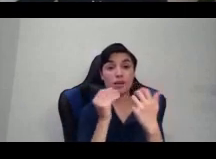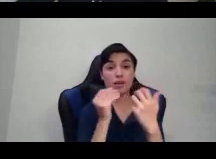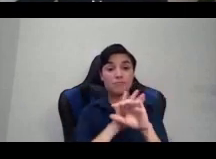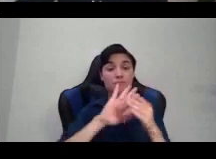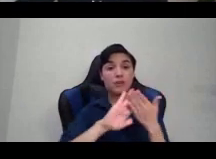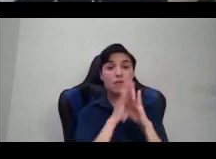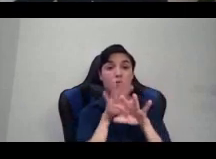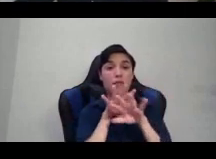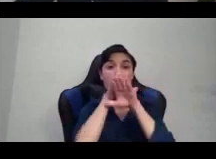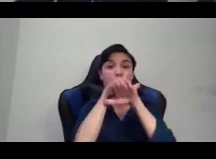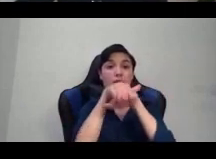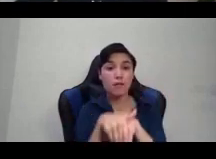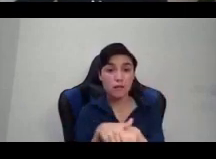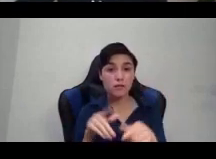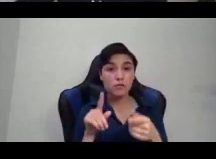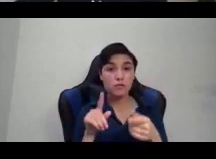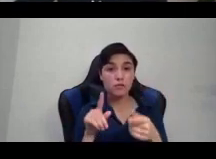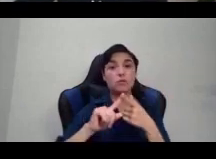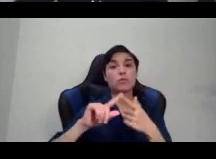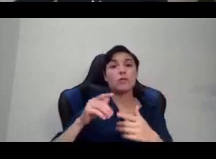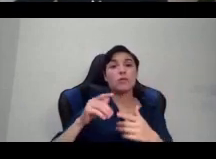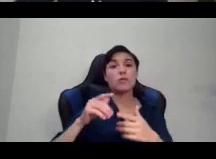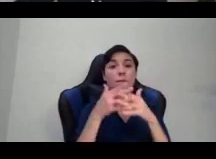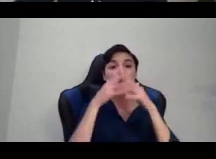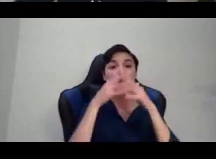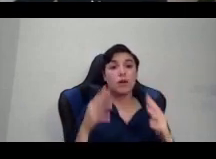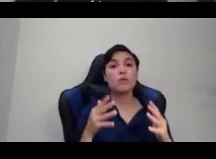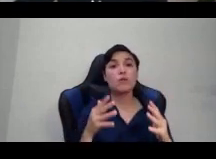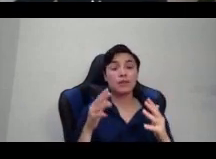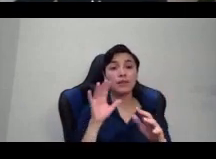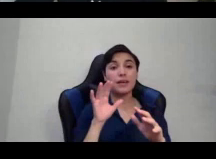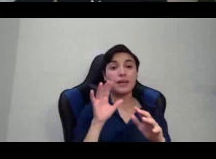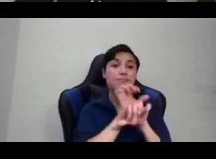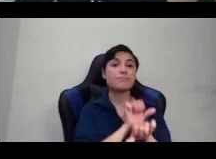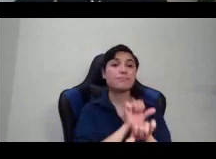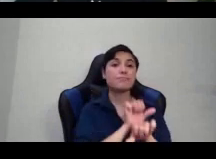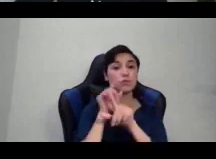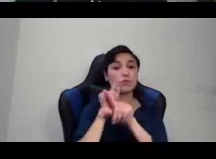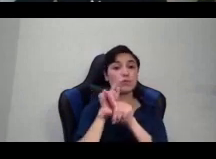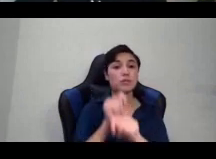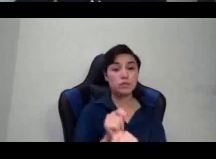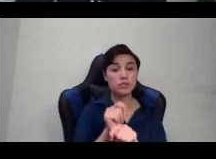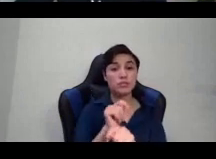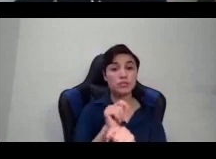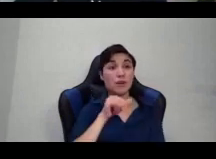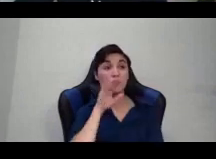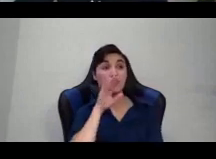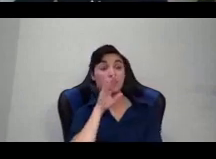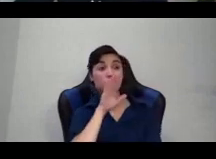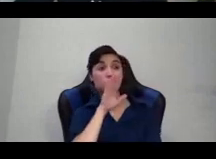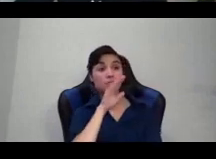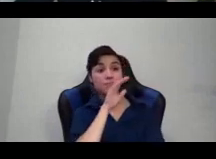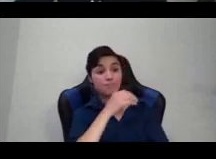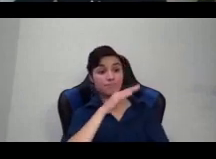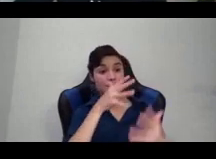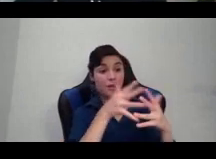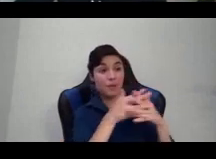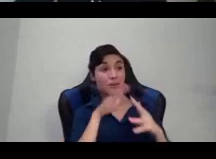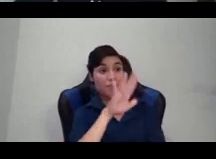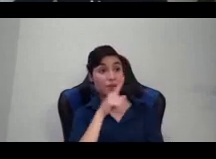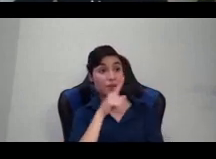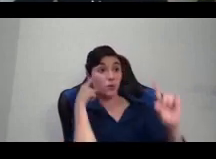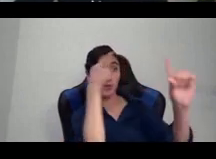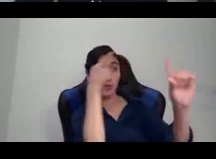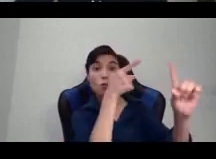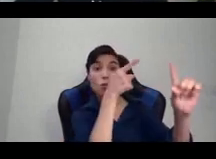goal of the military officers who invented the Indian residential school system in North America.